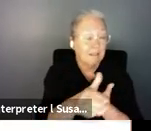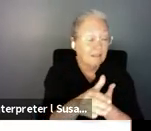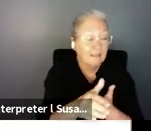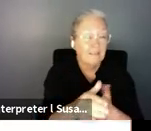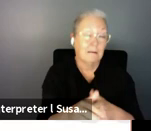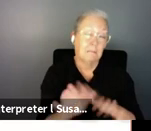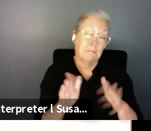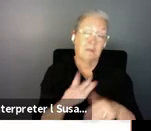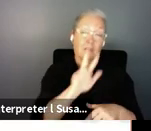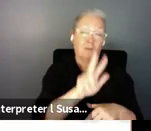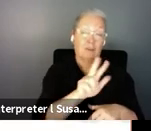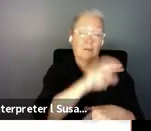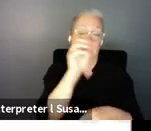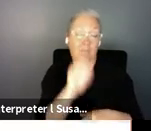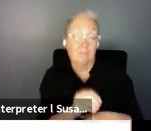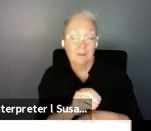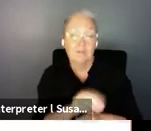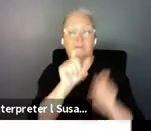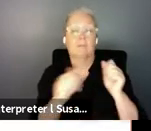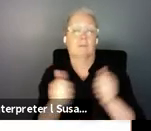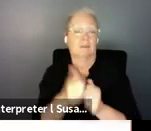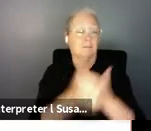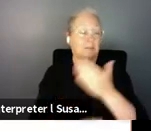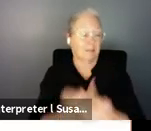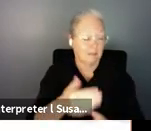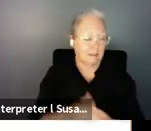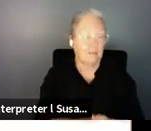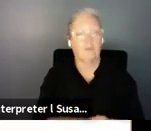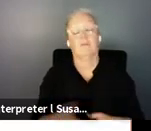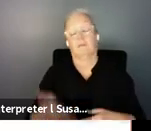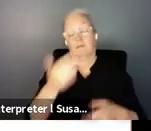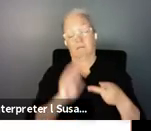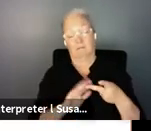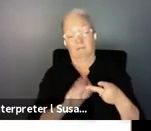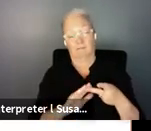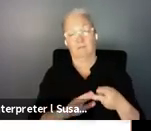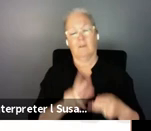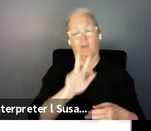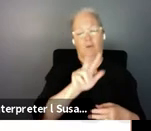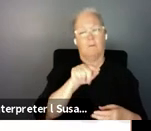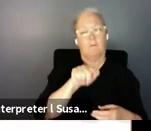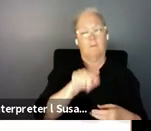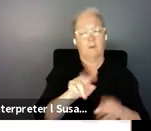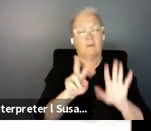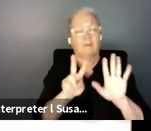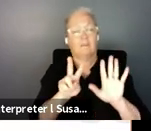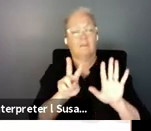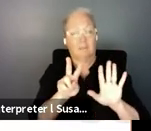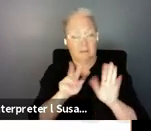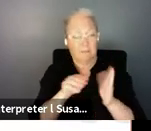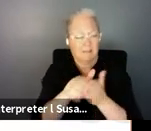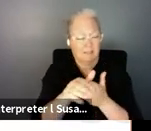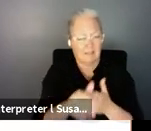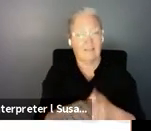and human security and another number which is 3.7 million comes from the survey in